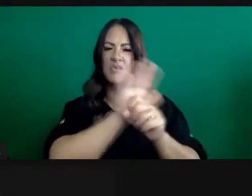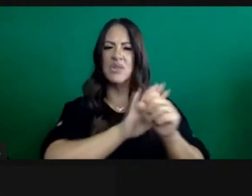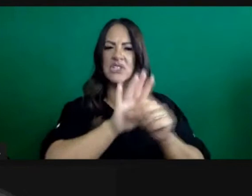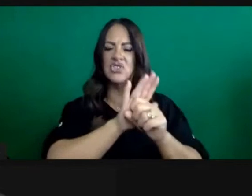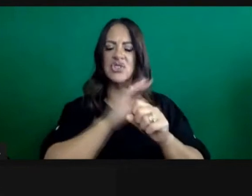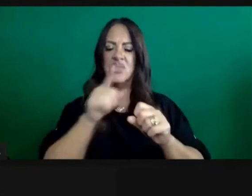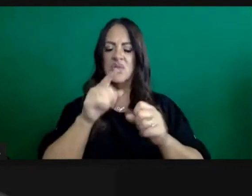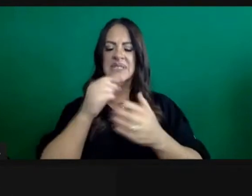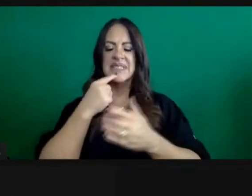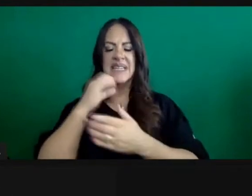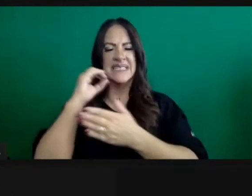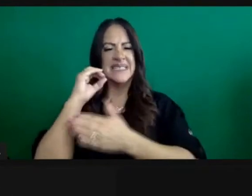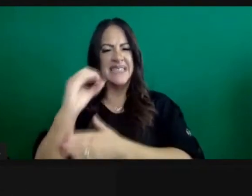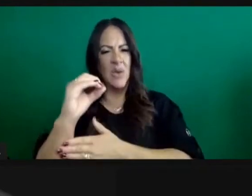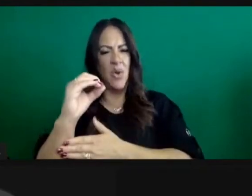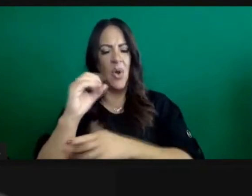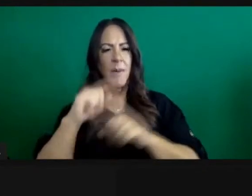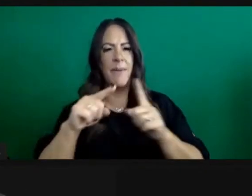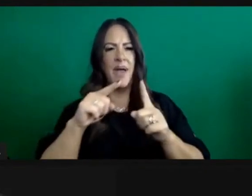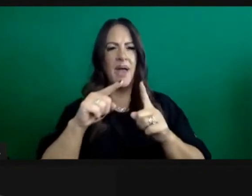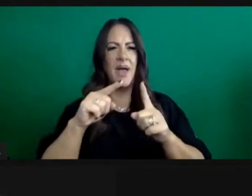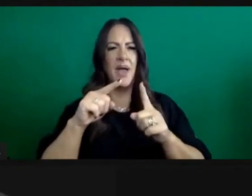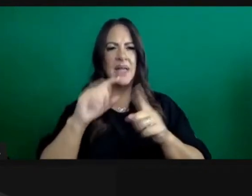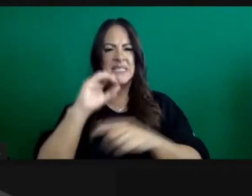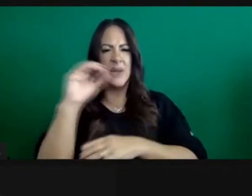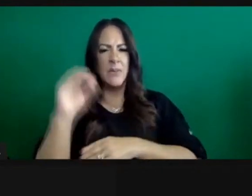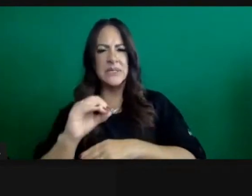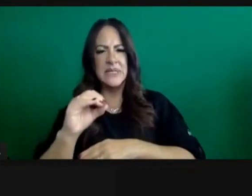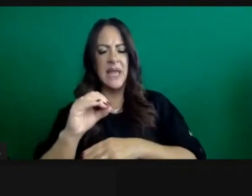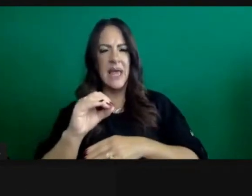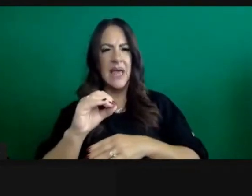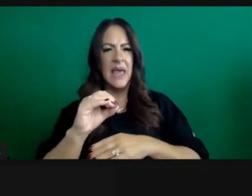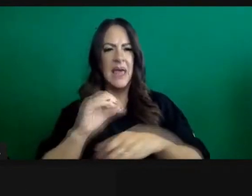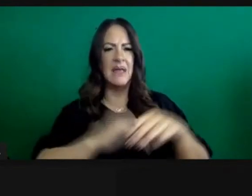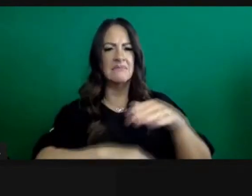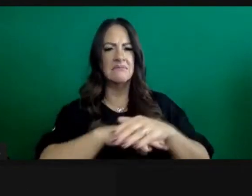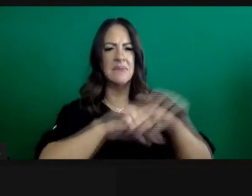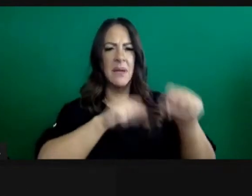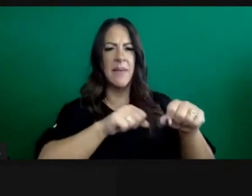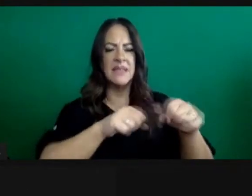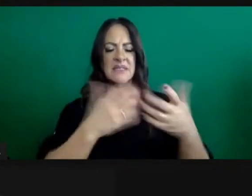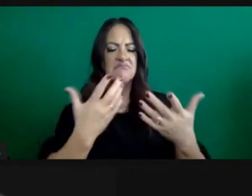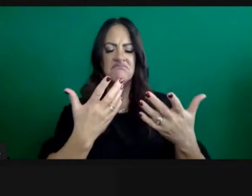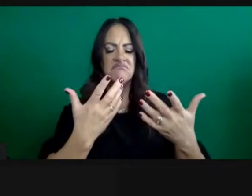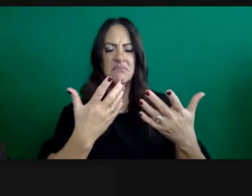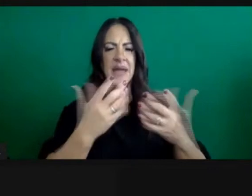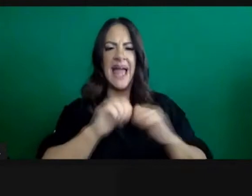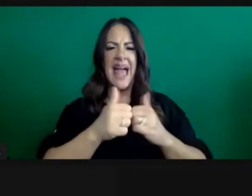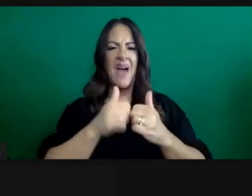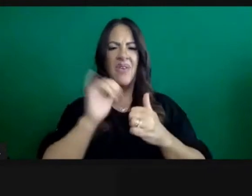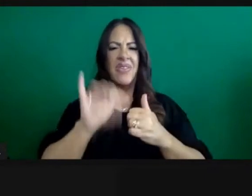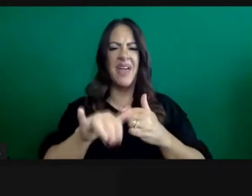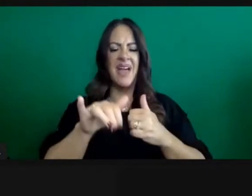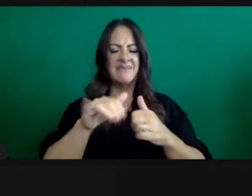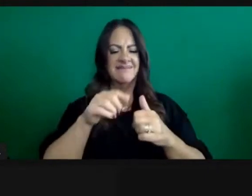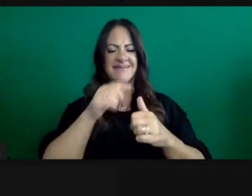having 0% capacity? How is that possible? There's a discrepancy there. Thank you.